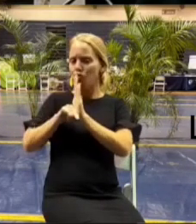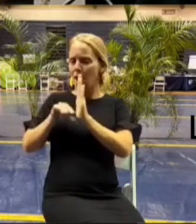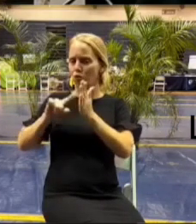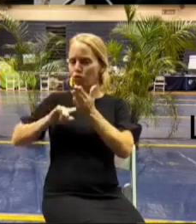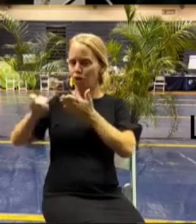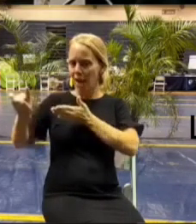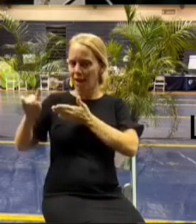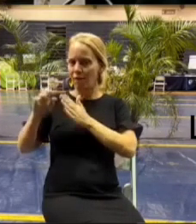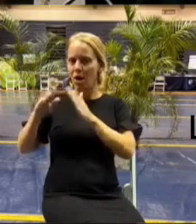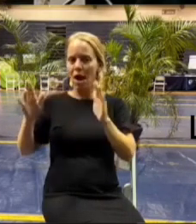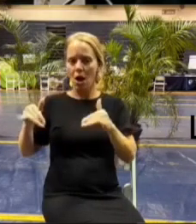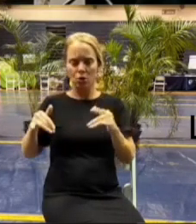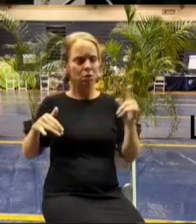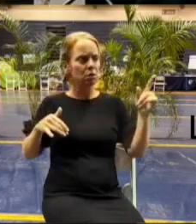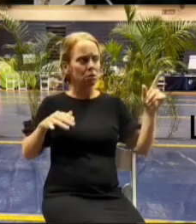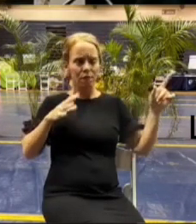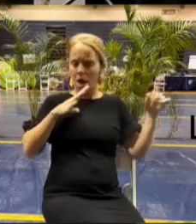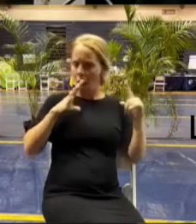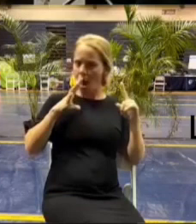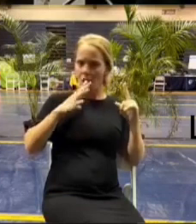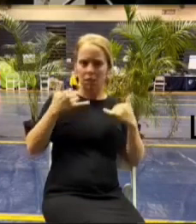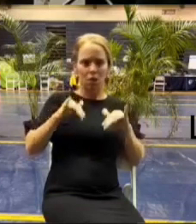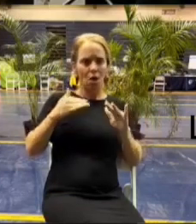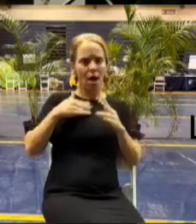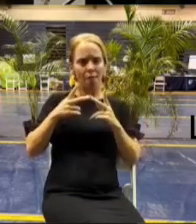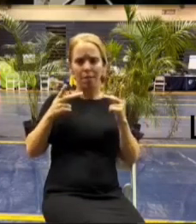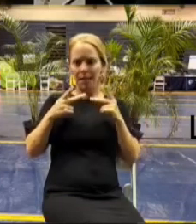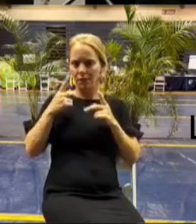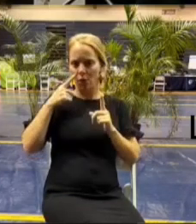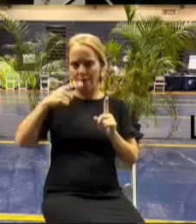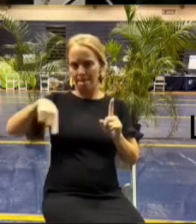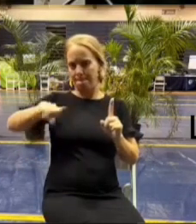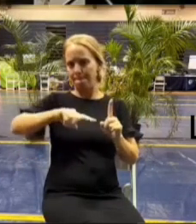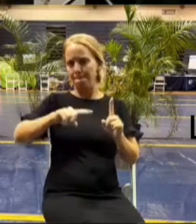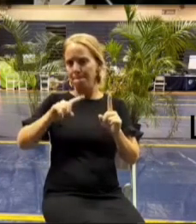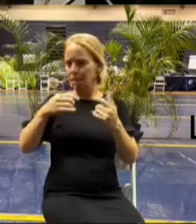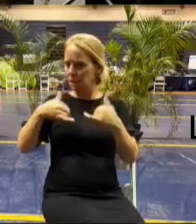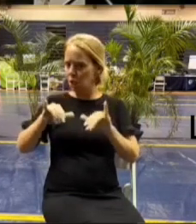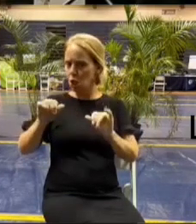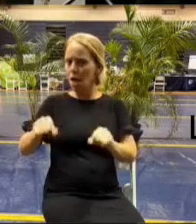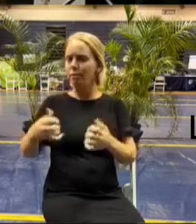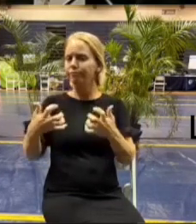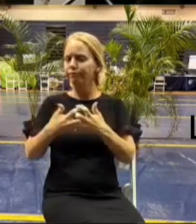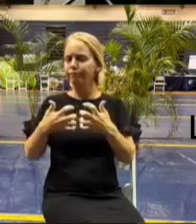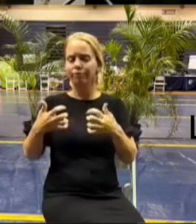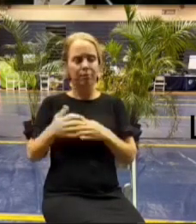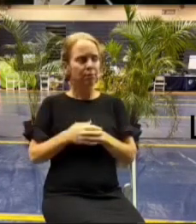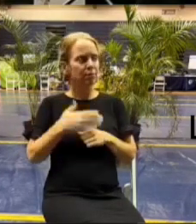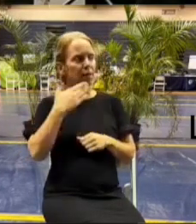we've got a place for them thank you